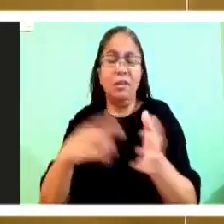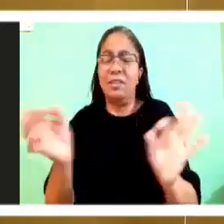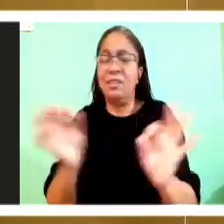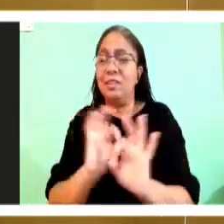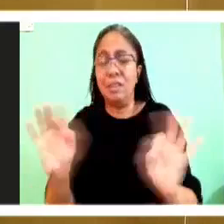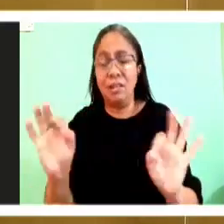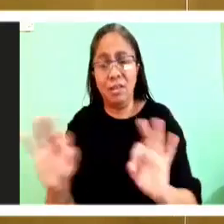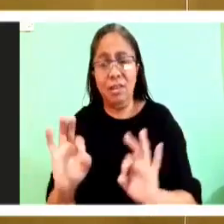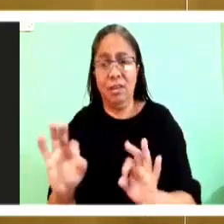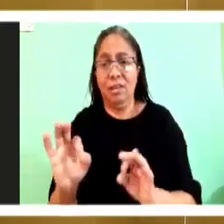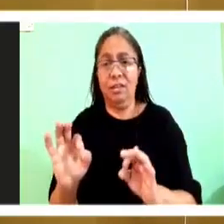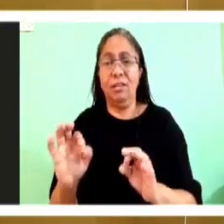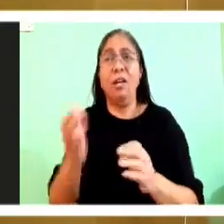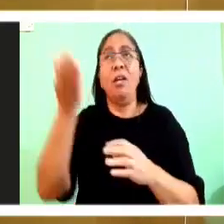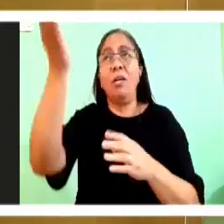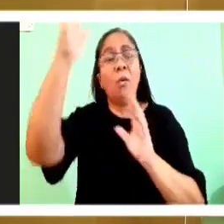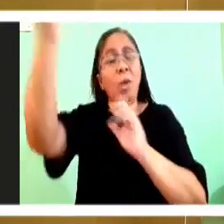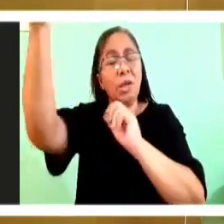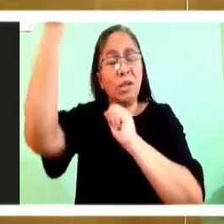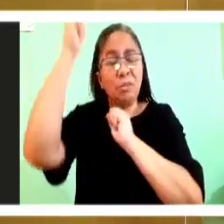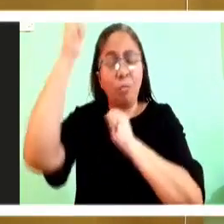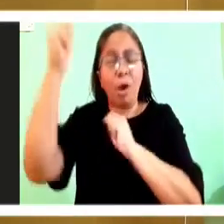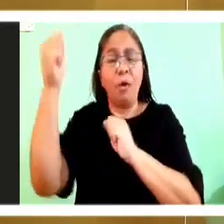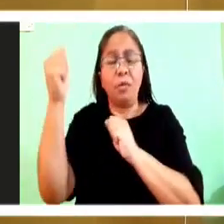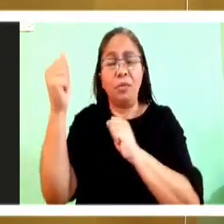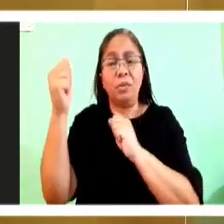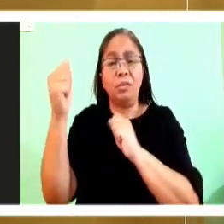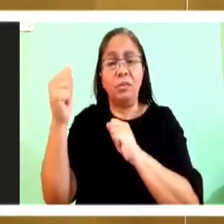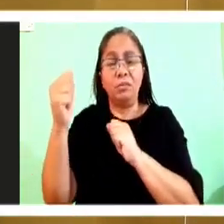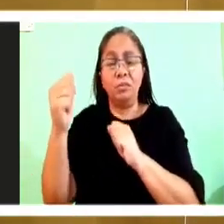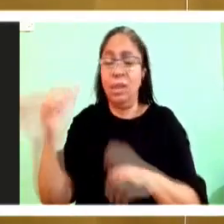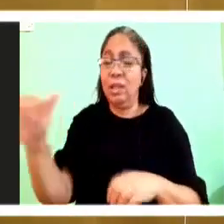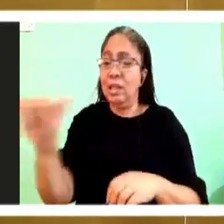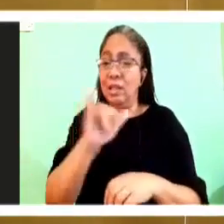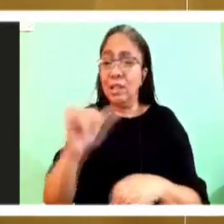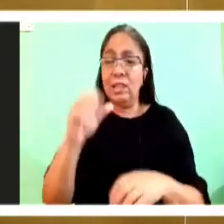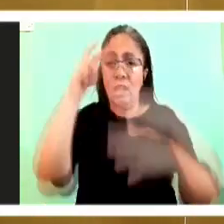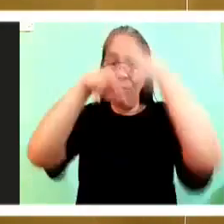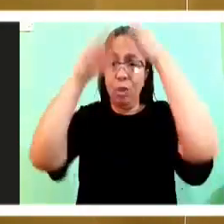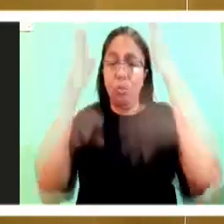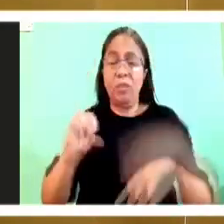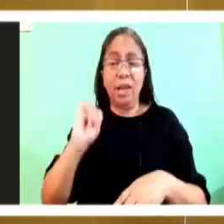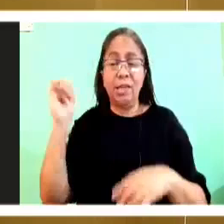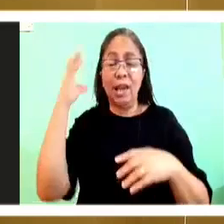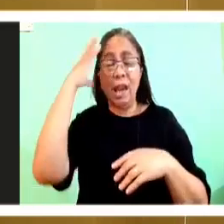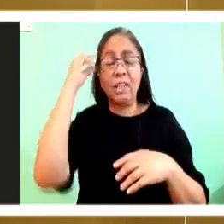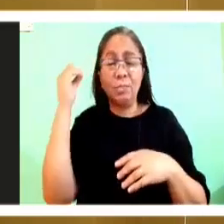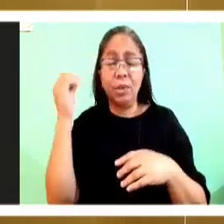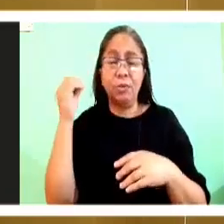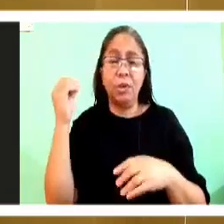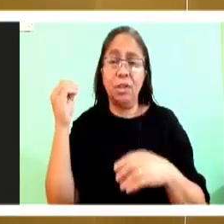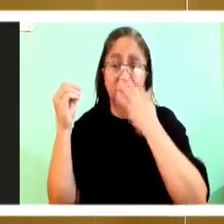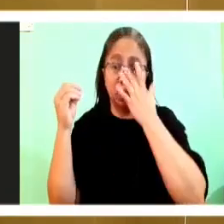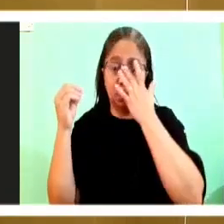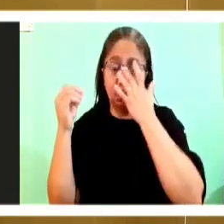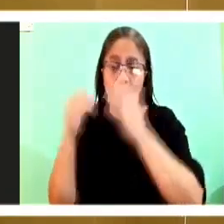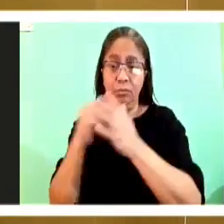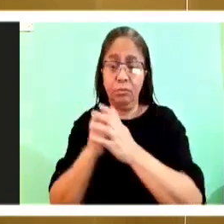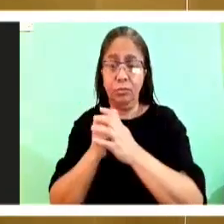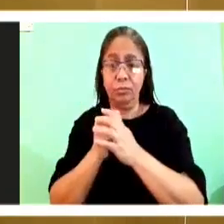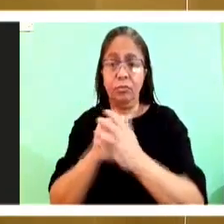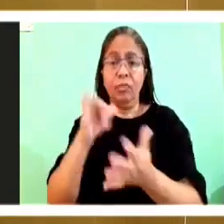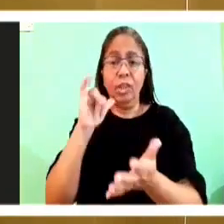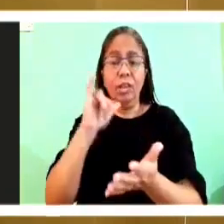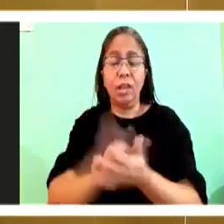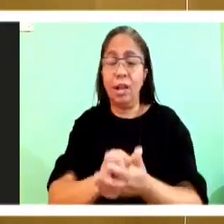And that's what Isaiah is experiencing. And that's what Peter is